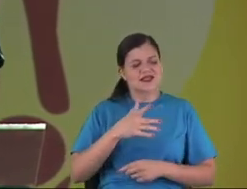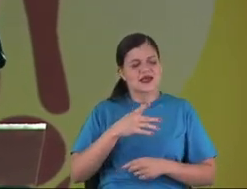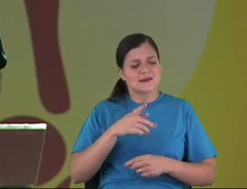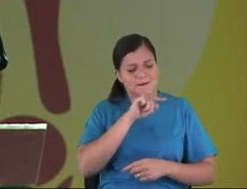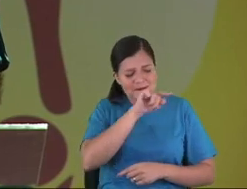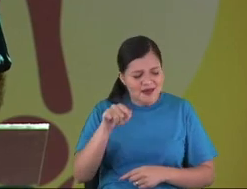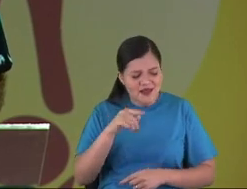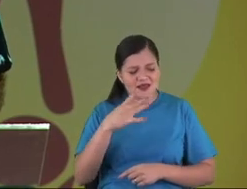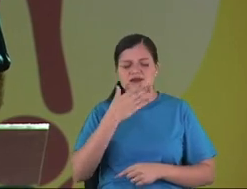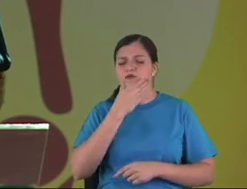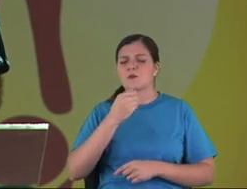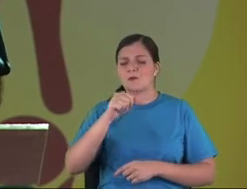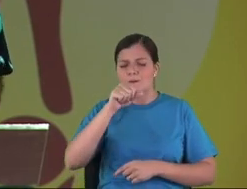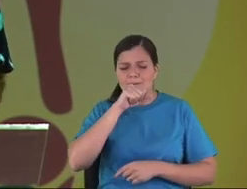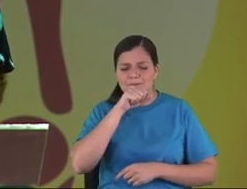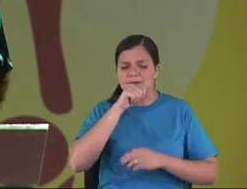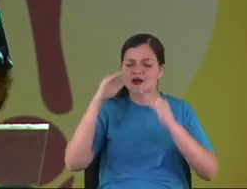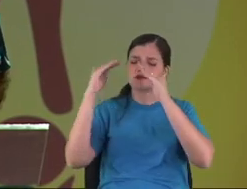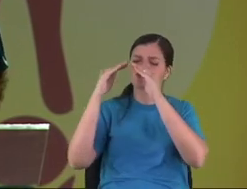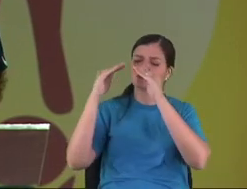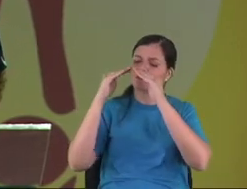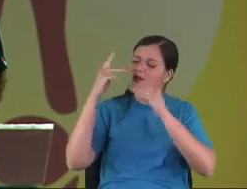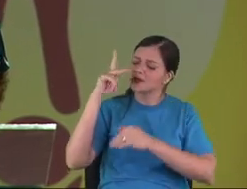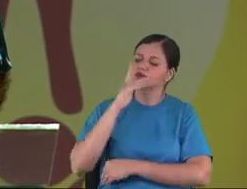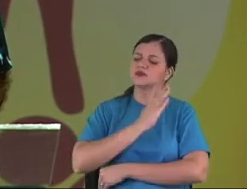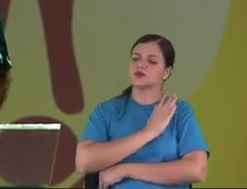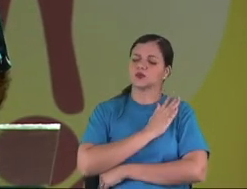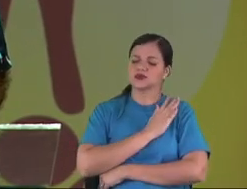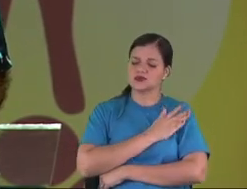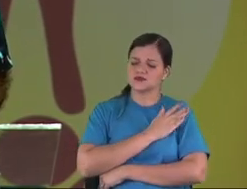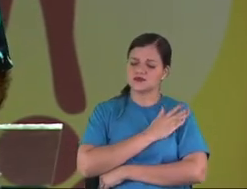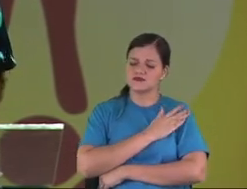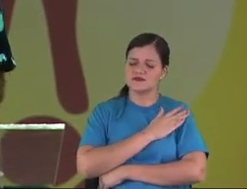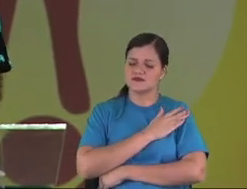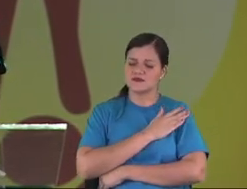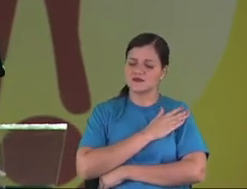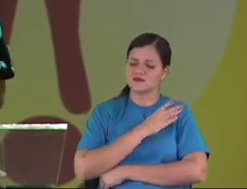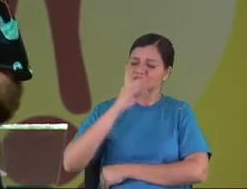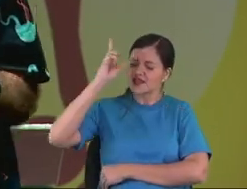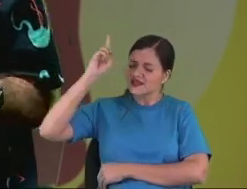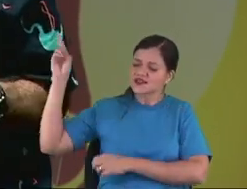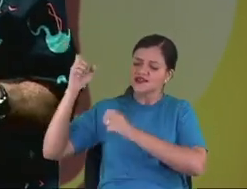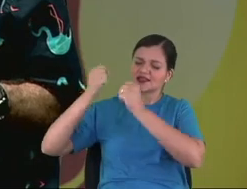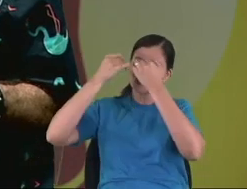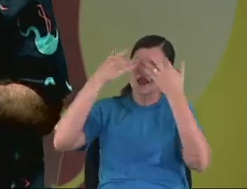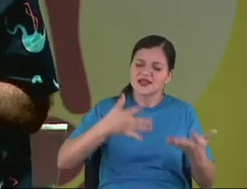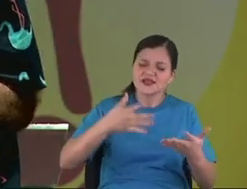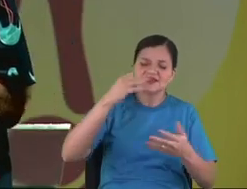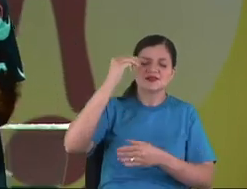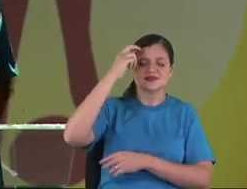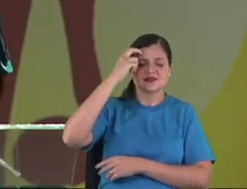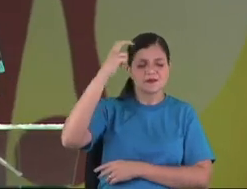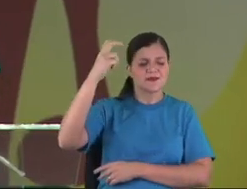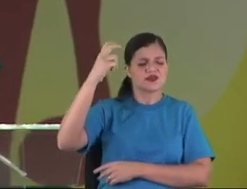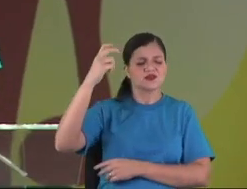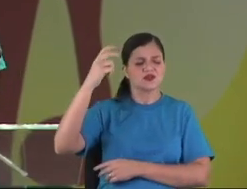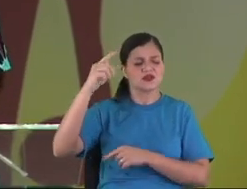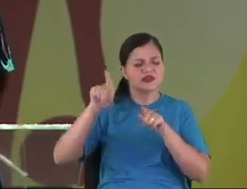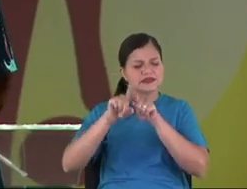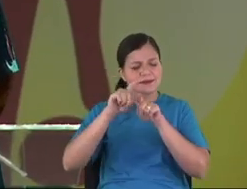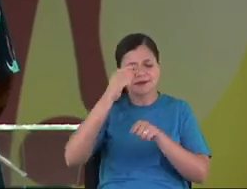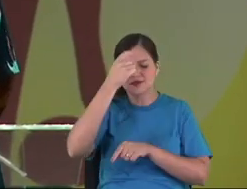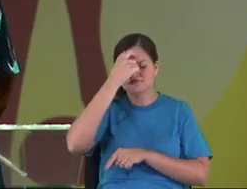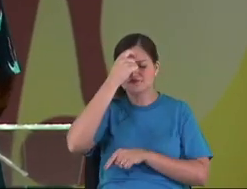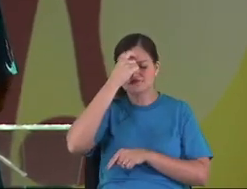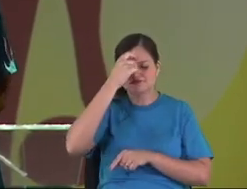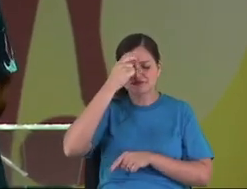bigger and they need to be a dad just like you want. Give them wisdom, discernment to